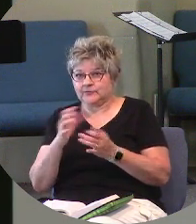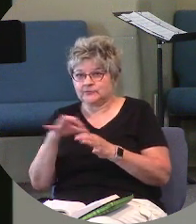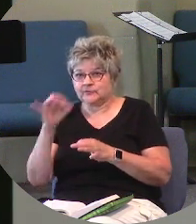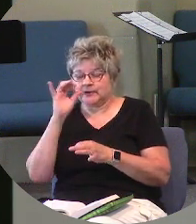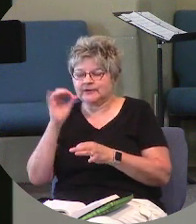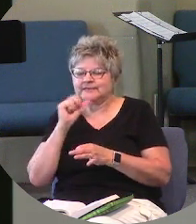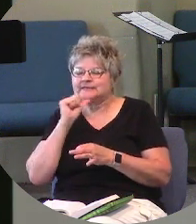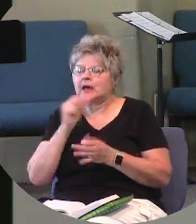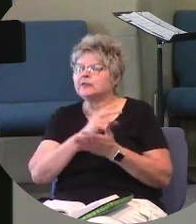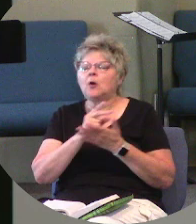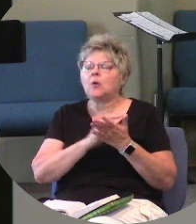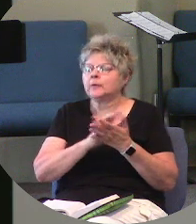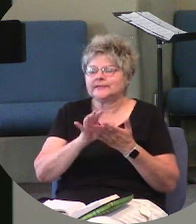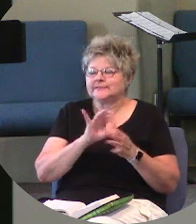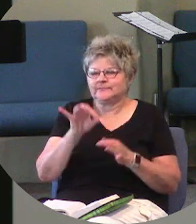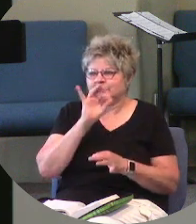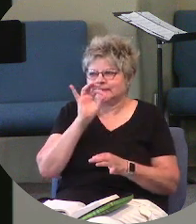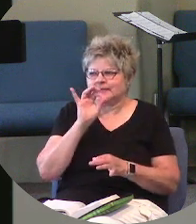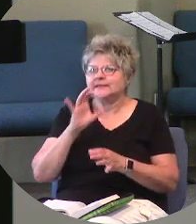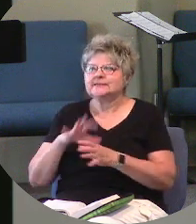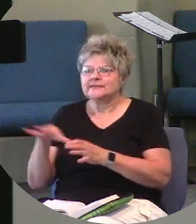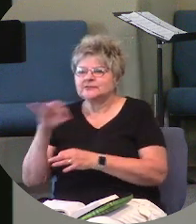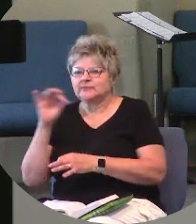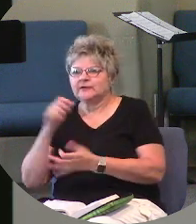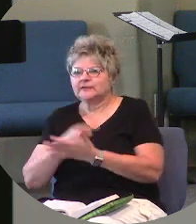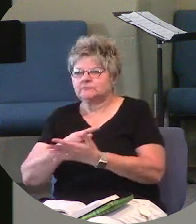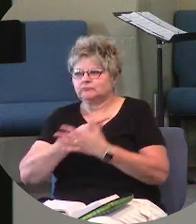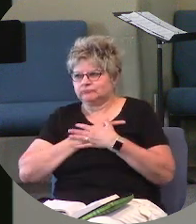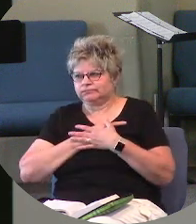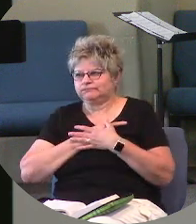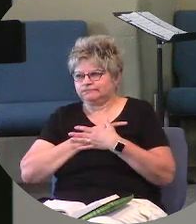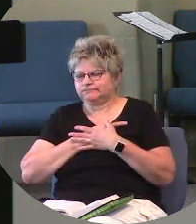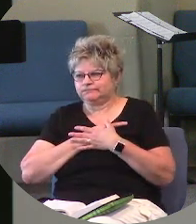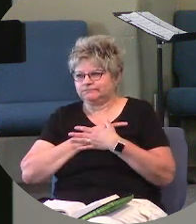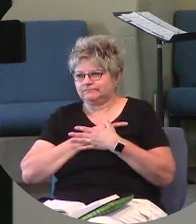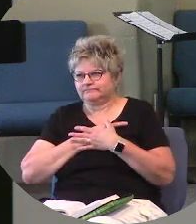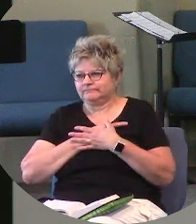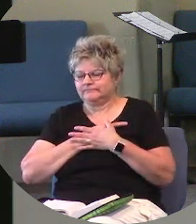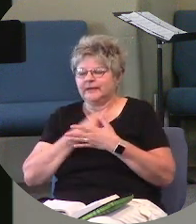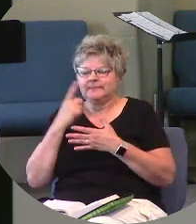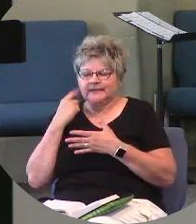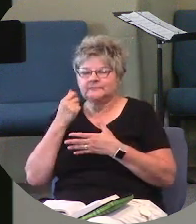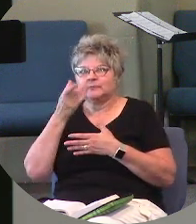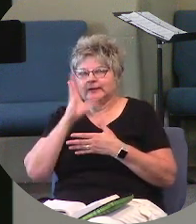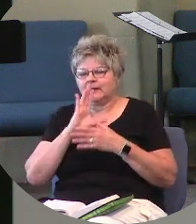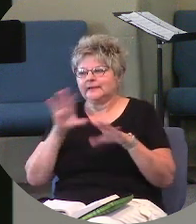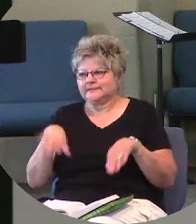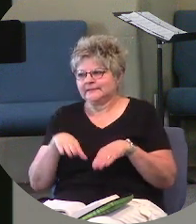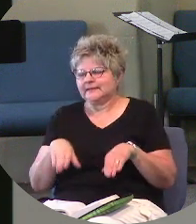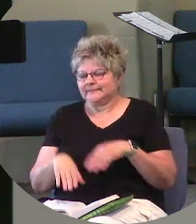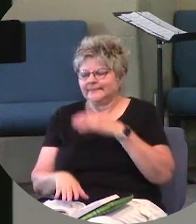is not the Holy Spirit it is the spirit that resides in us because of what God has done.